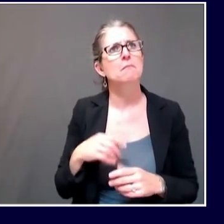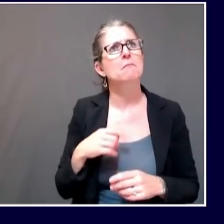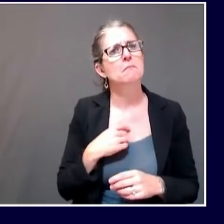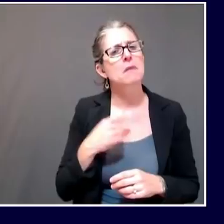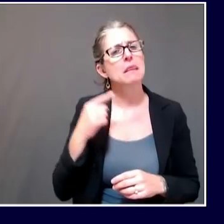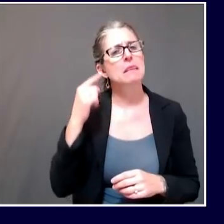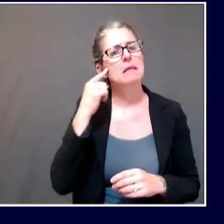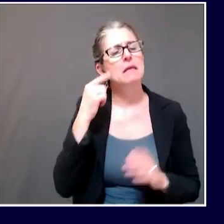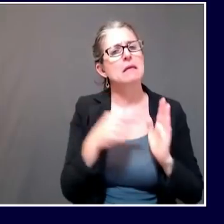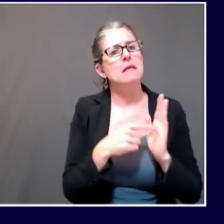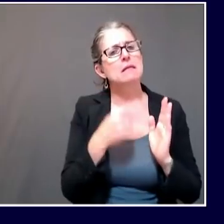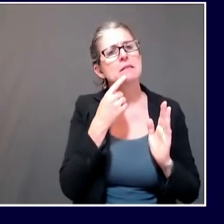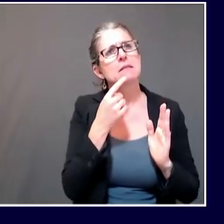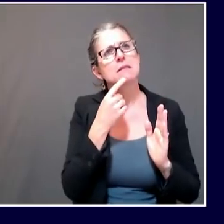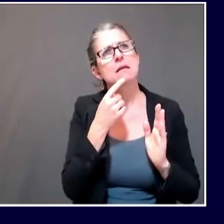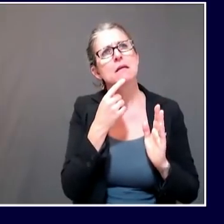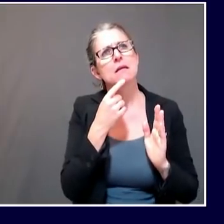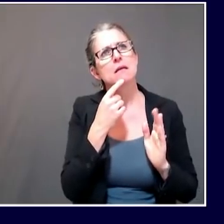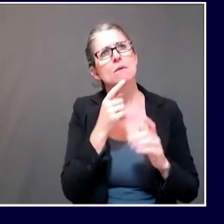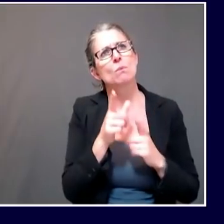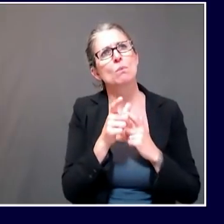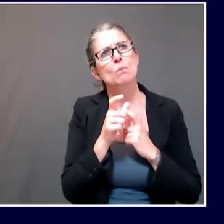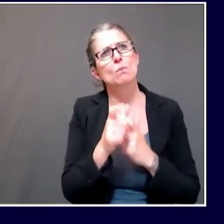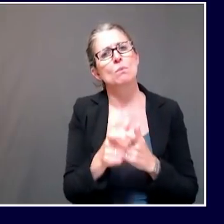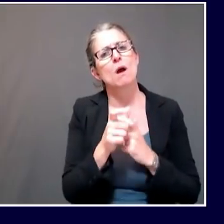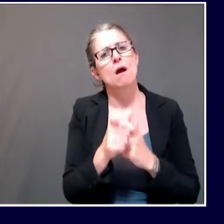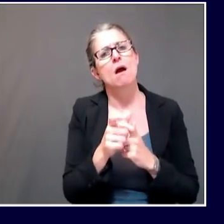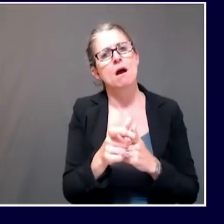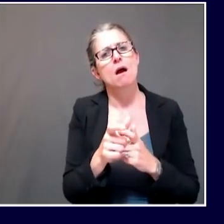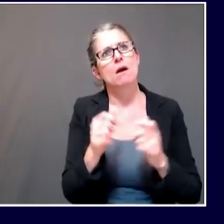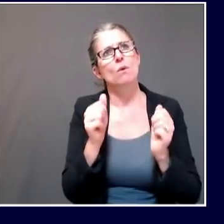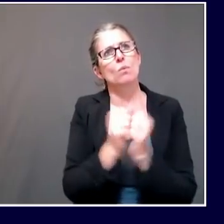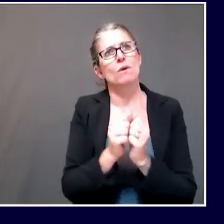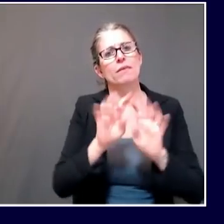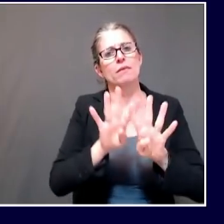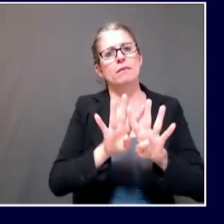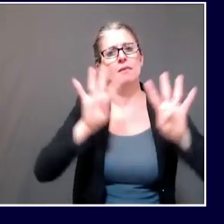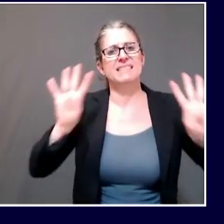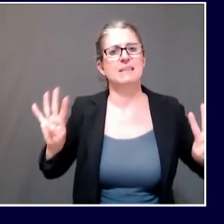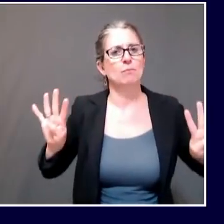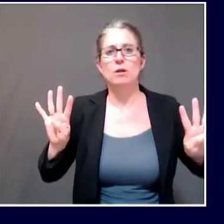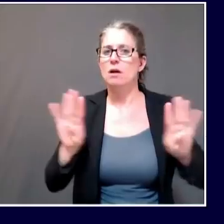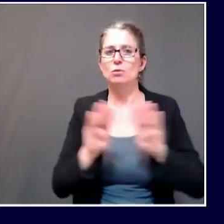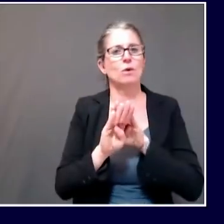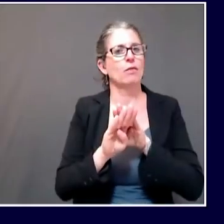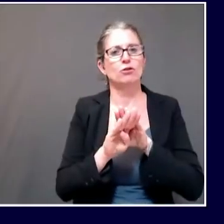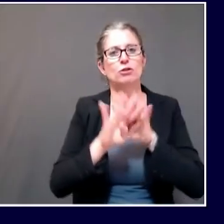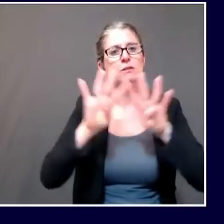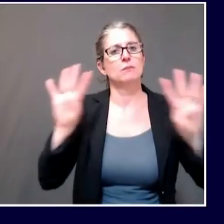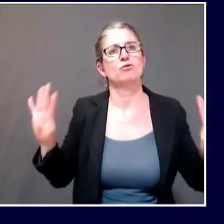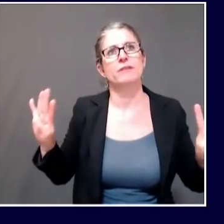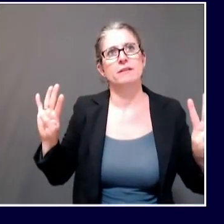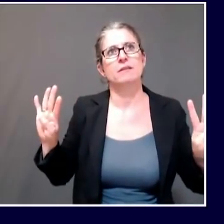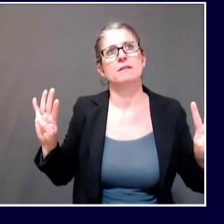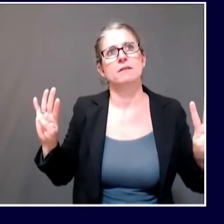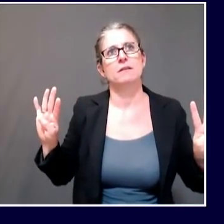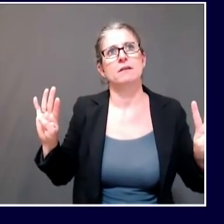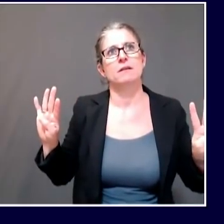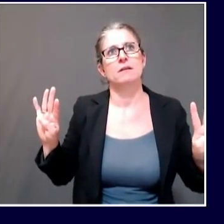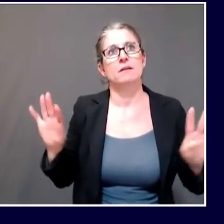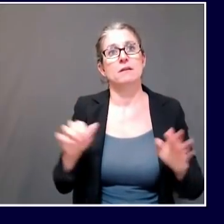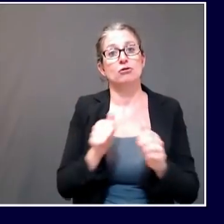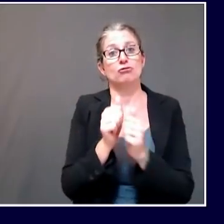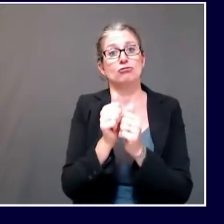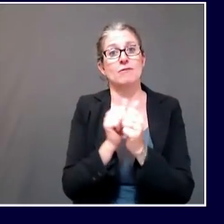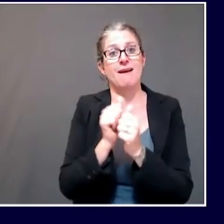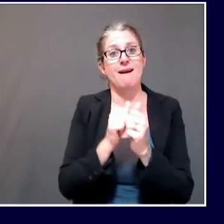racing, running with separation. Some sports have lanes, for example, where you really can create a lane that is distant enough that